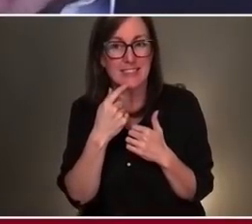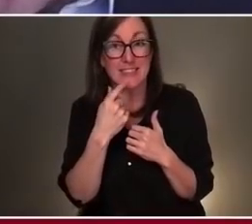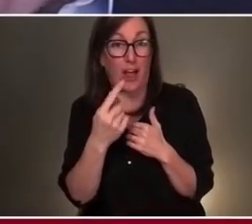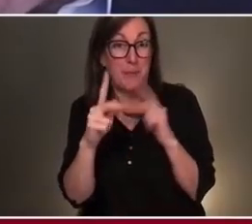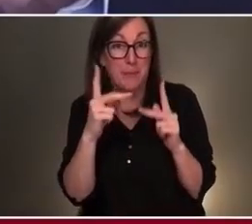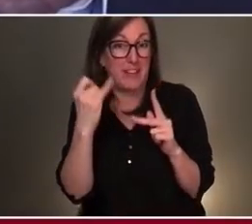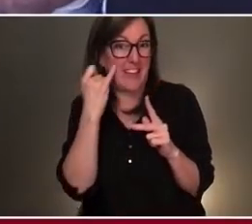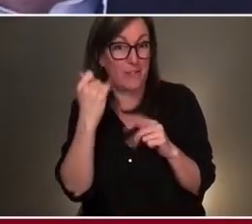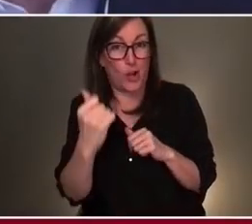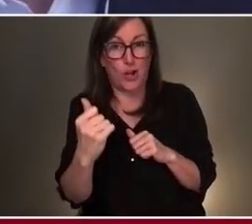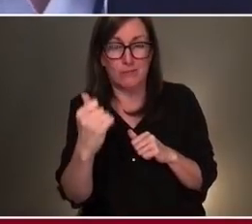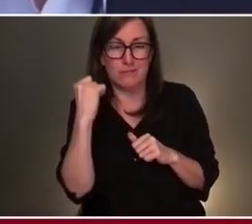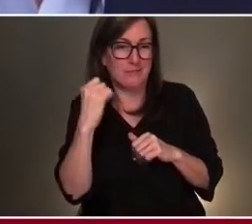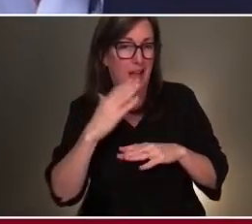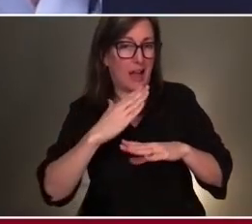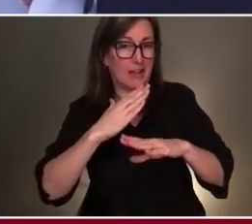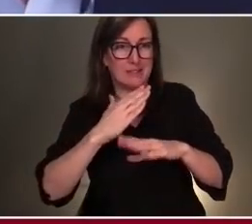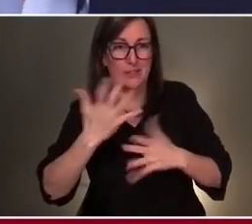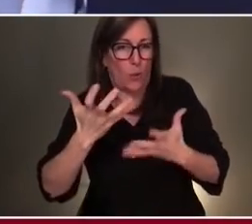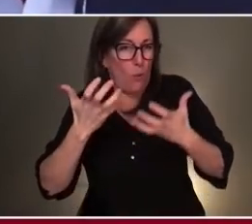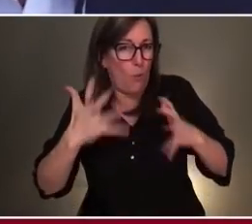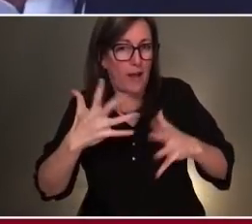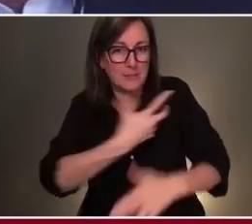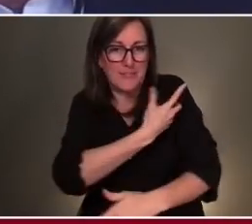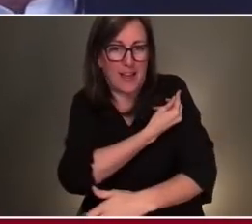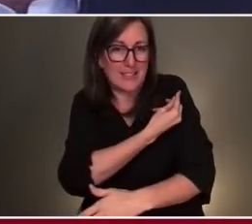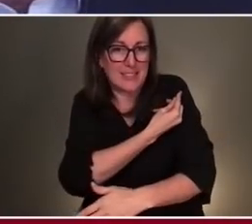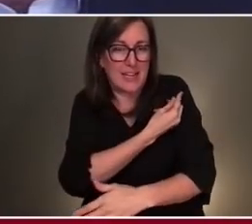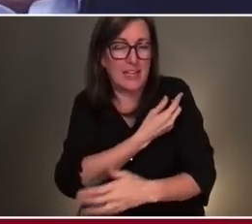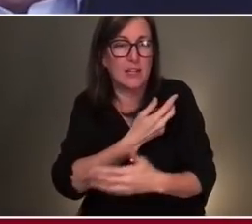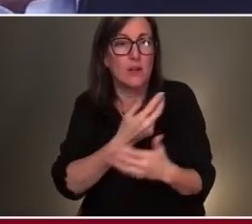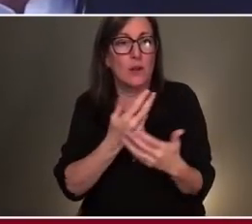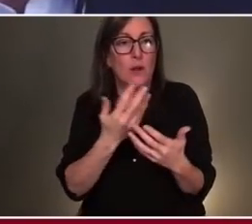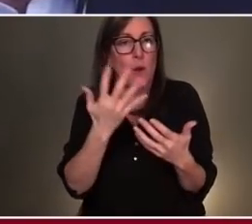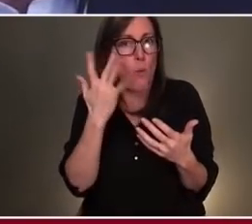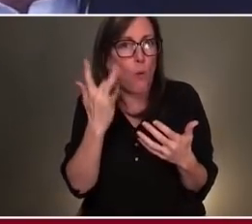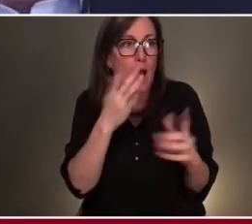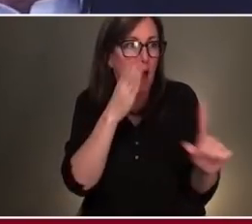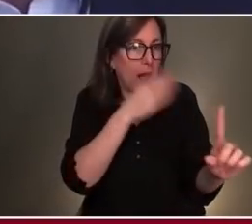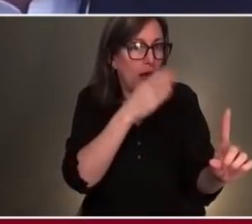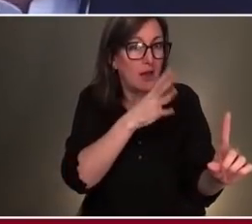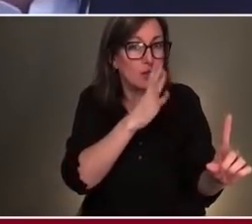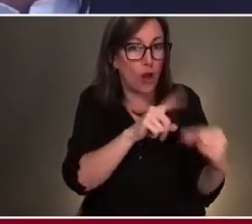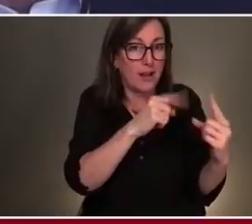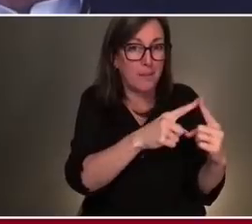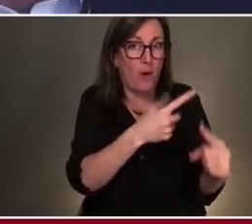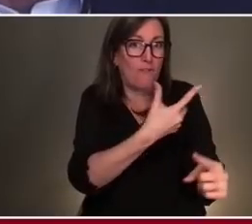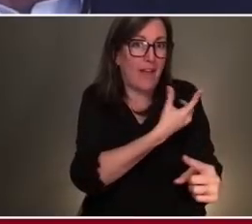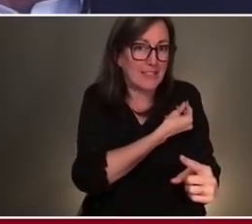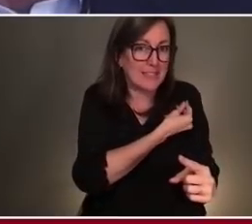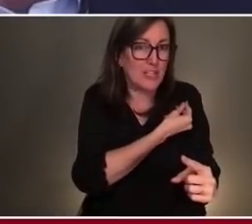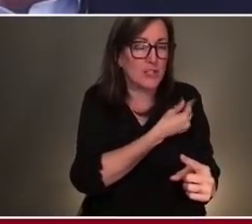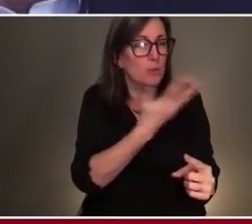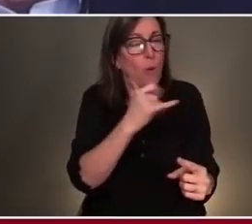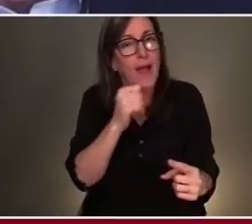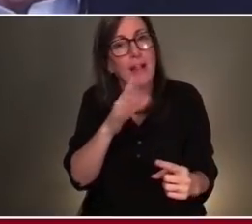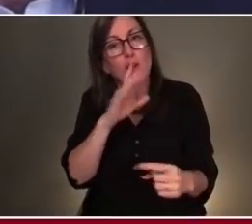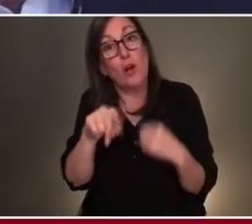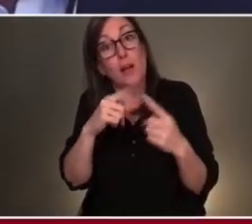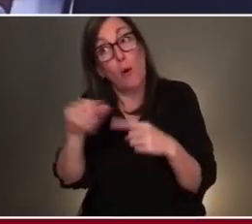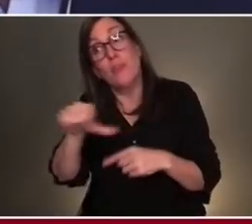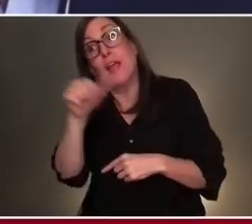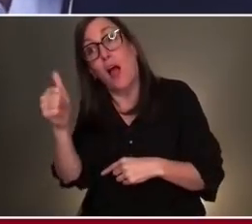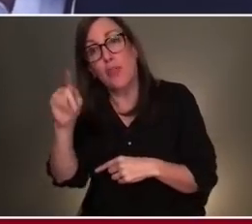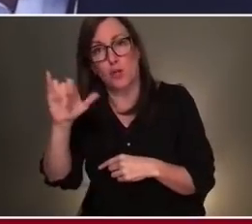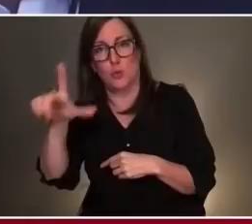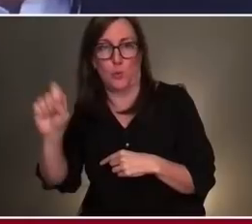why keep talking about vaccinations? Why not talk to them about the other tools? Why not talk to them